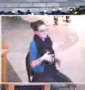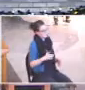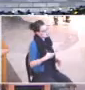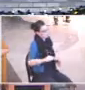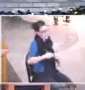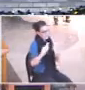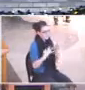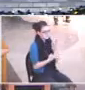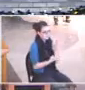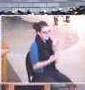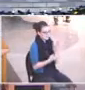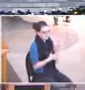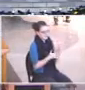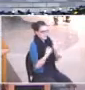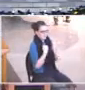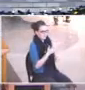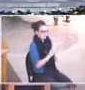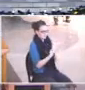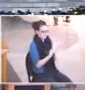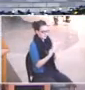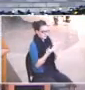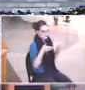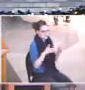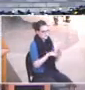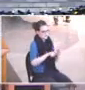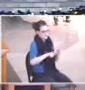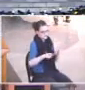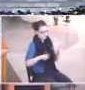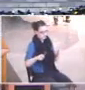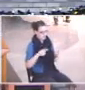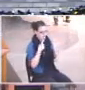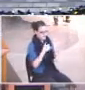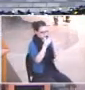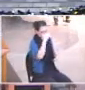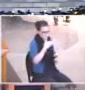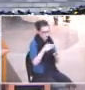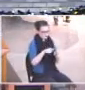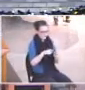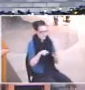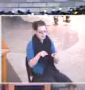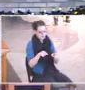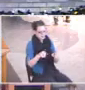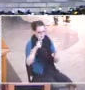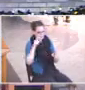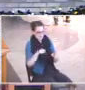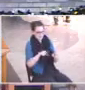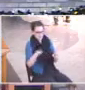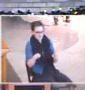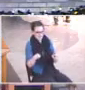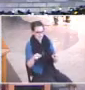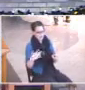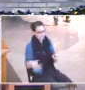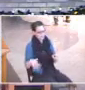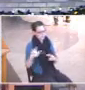high-tech. It had a three-way switch. It said front, back, and both.